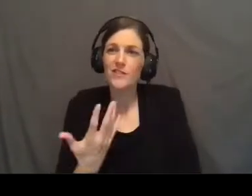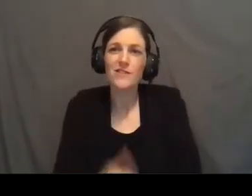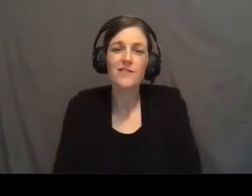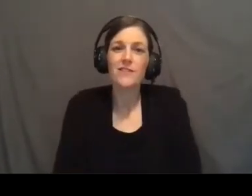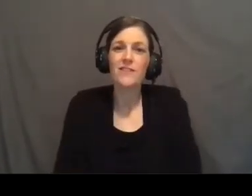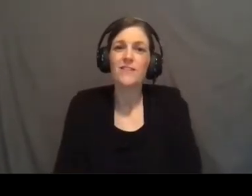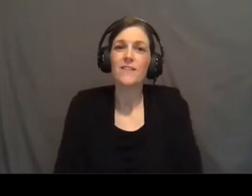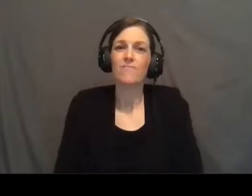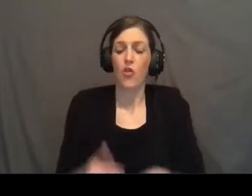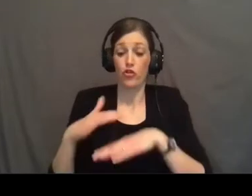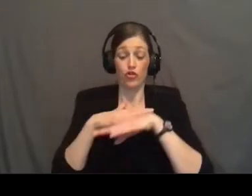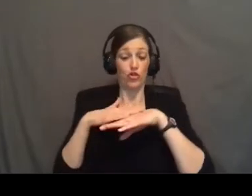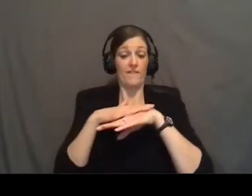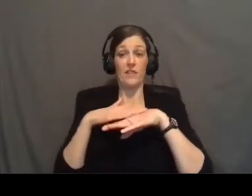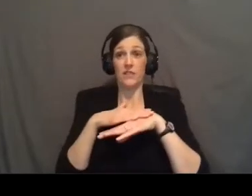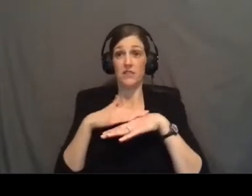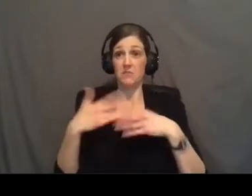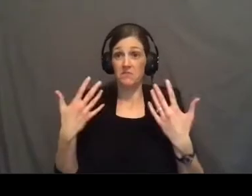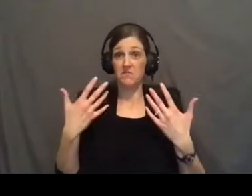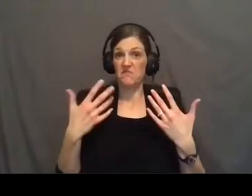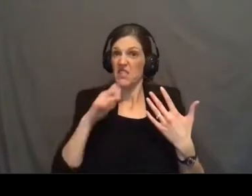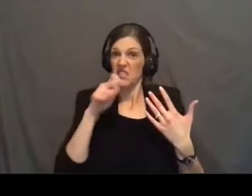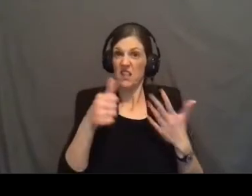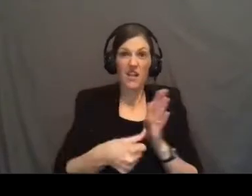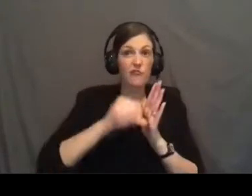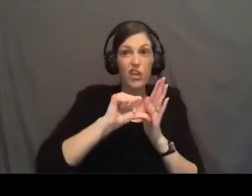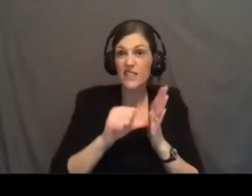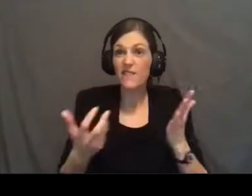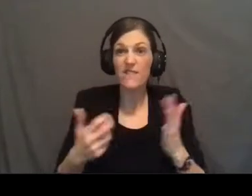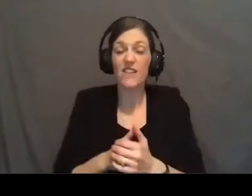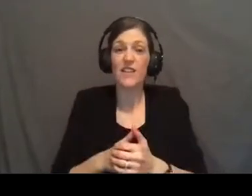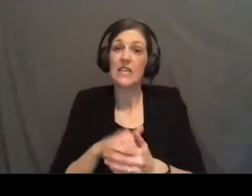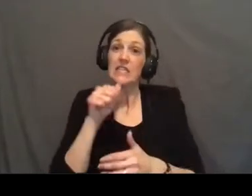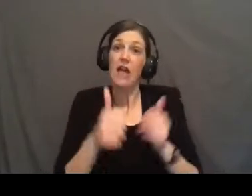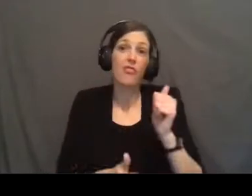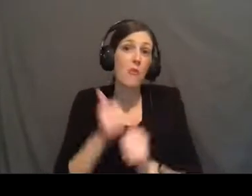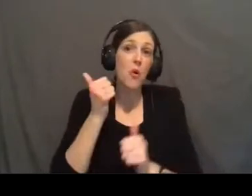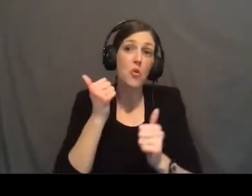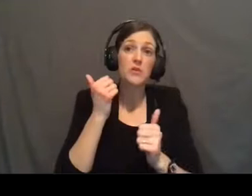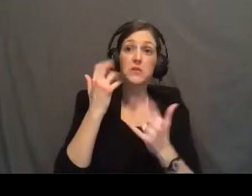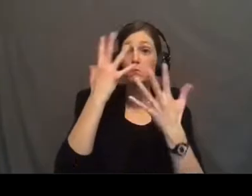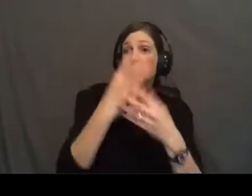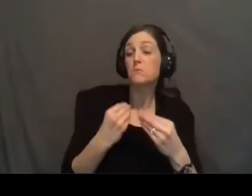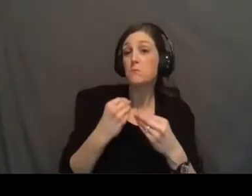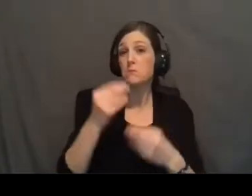On the surface of things he's not impressive. He's not the most handsome of fellas.